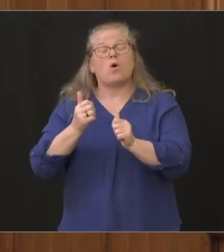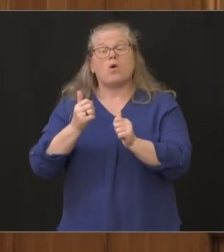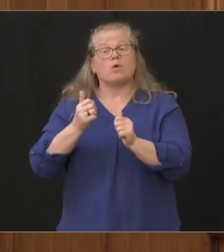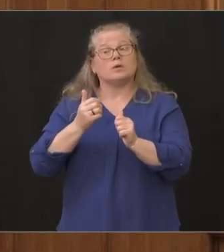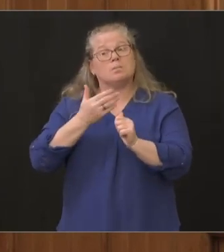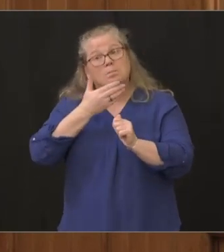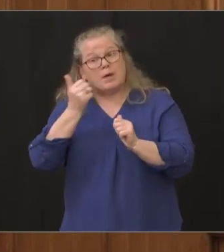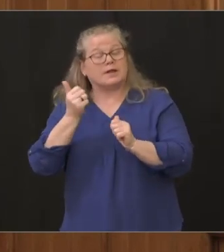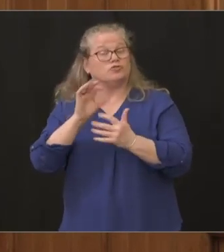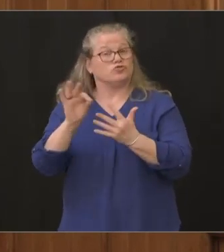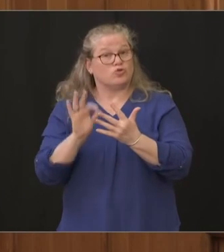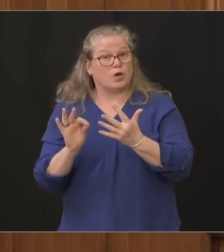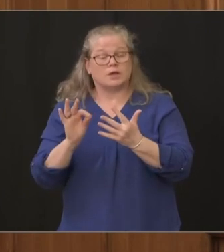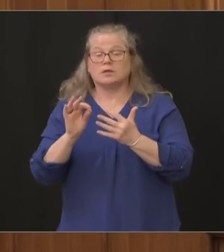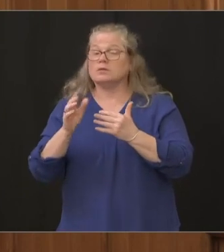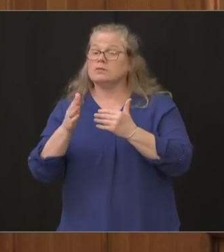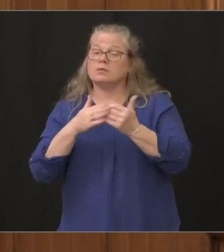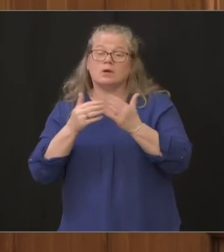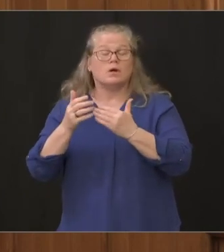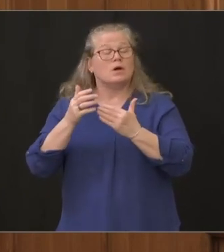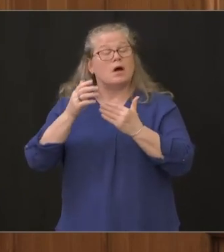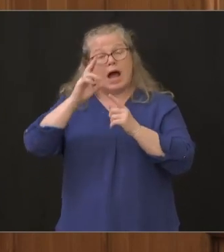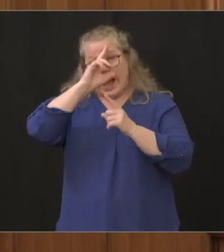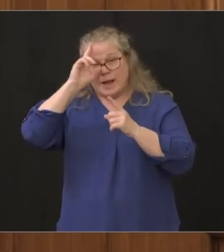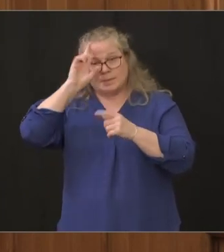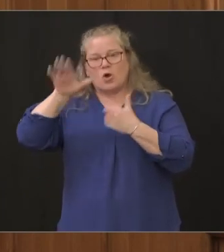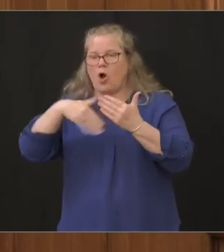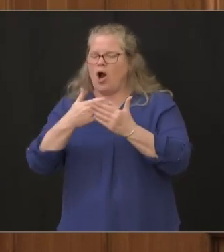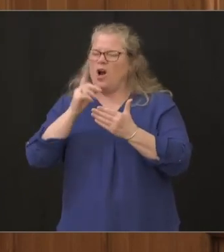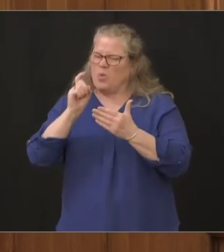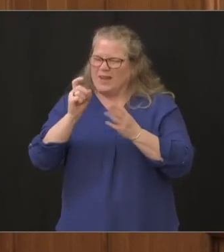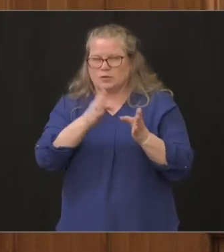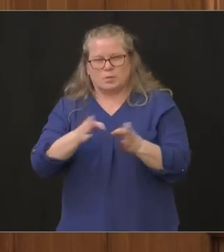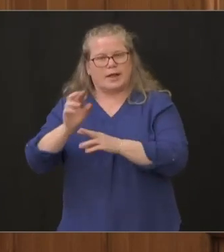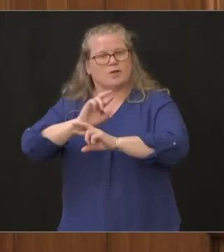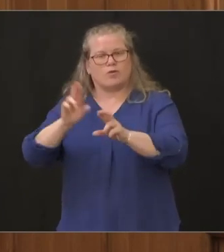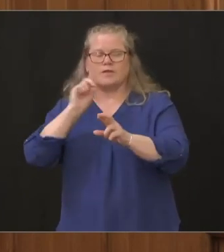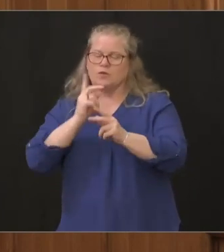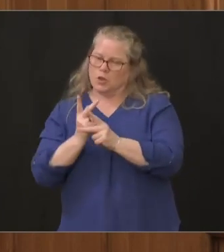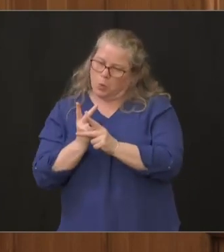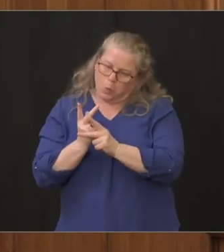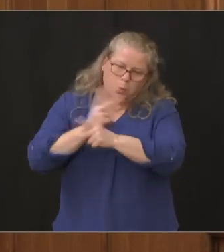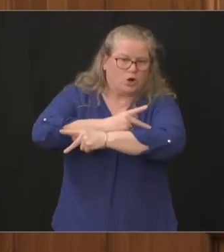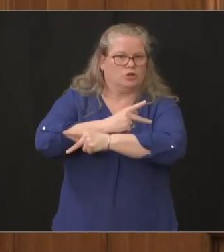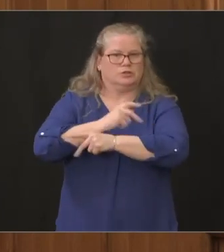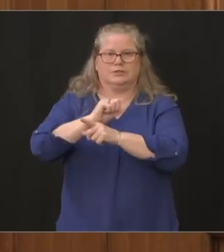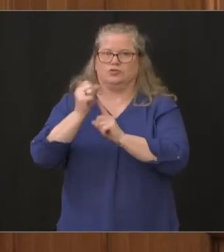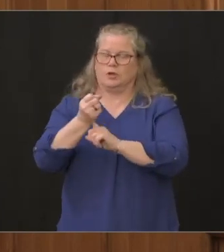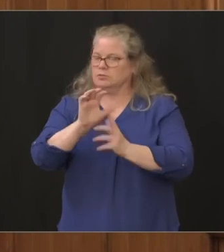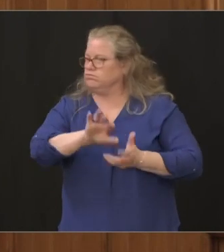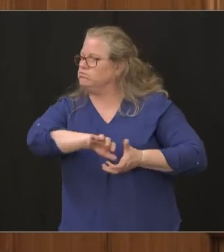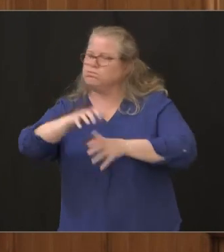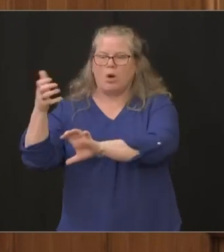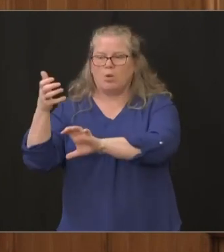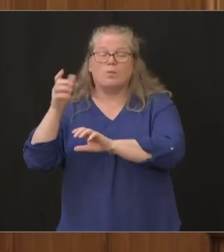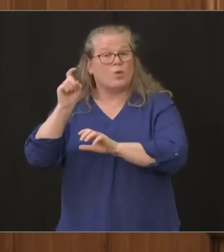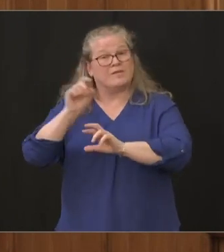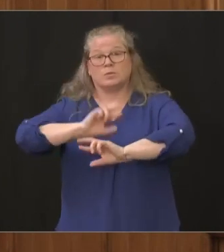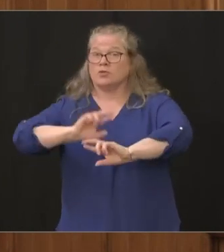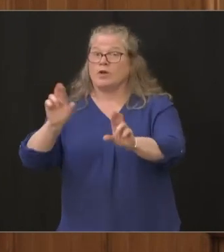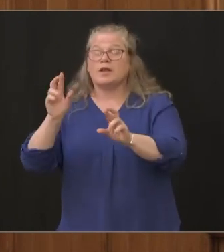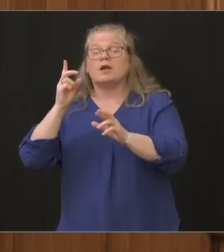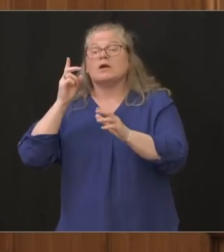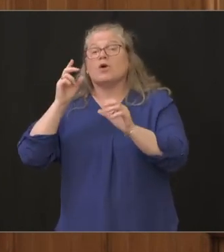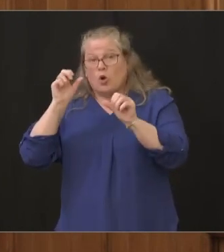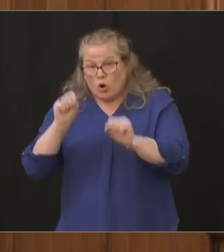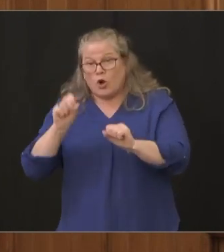systems are doing we have to plan for the most severe possibilities uh and be as ready as we possibly can be for what may happen uh